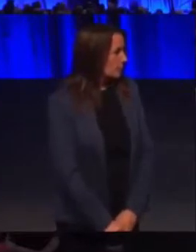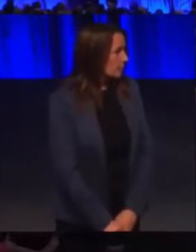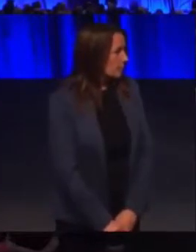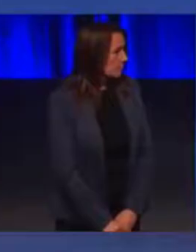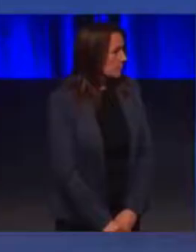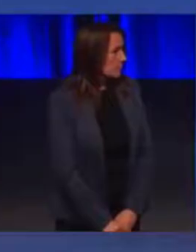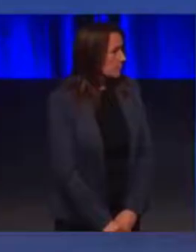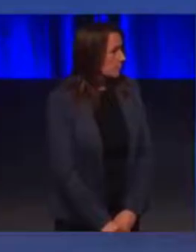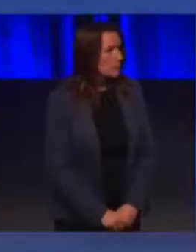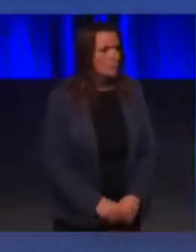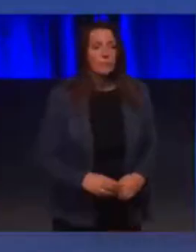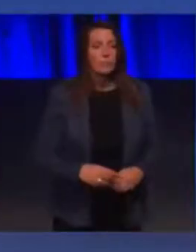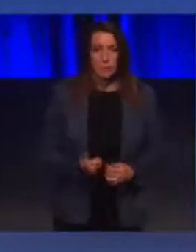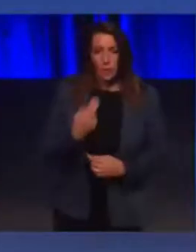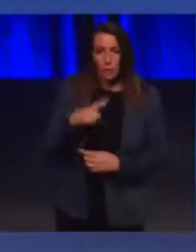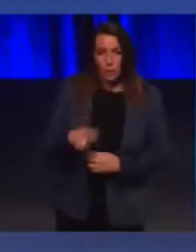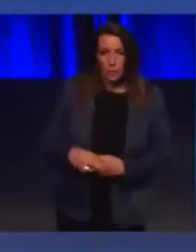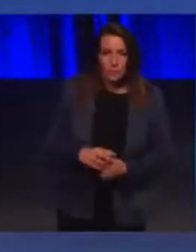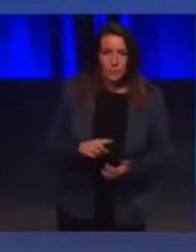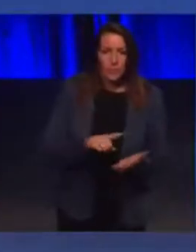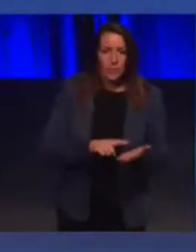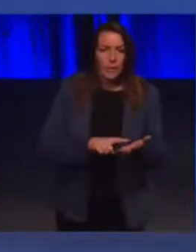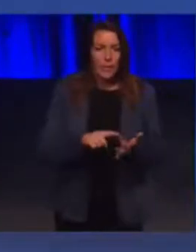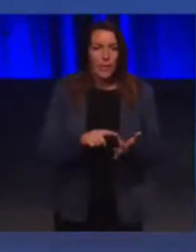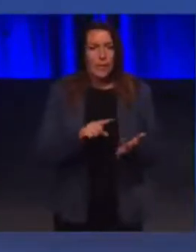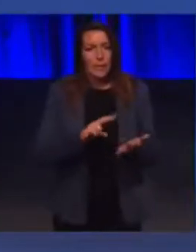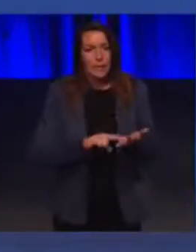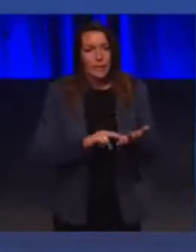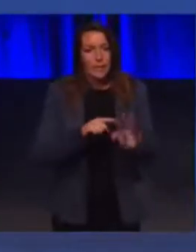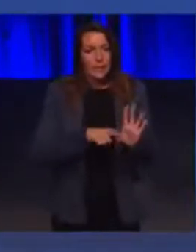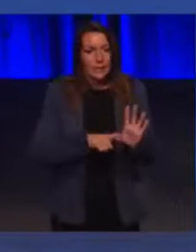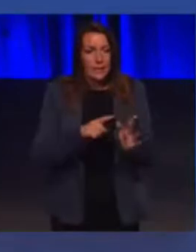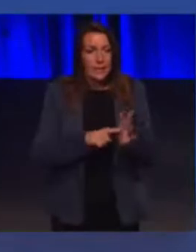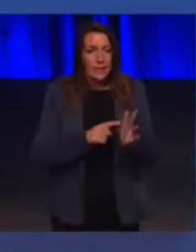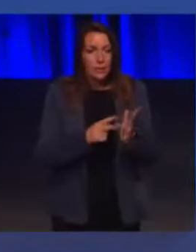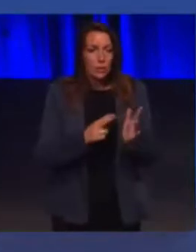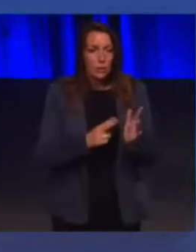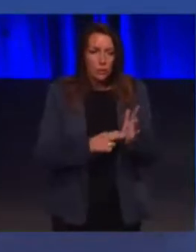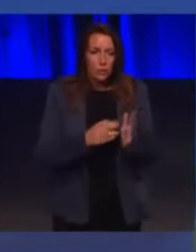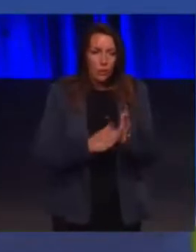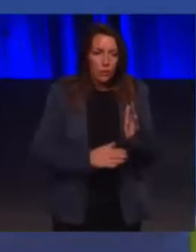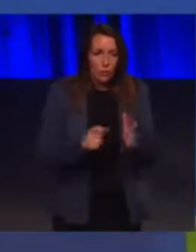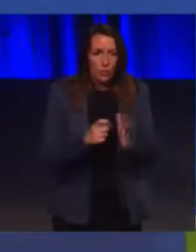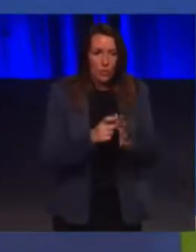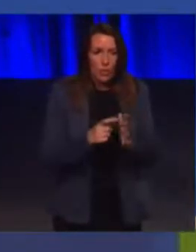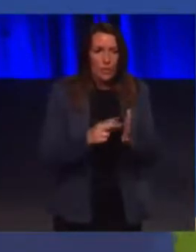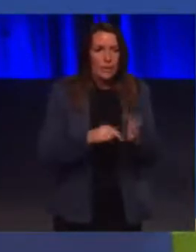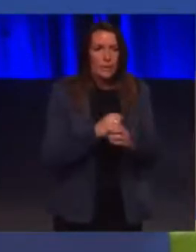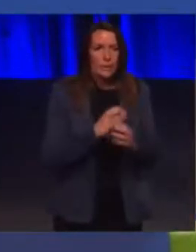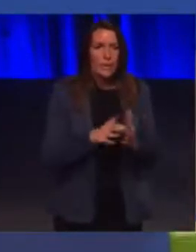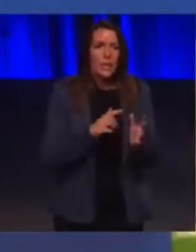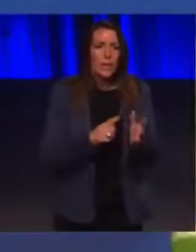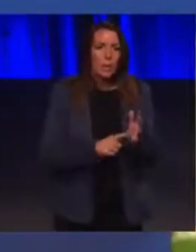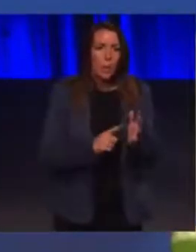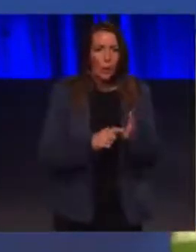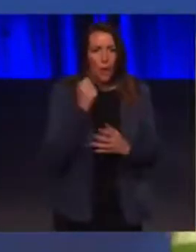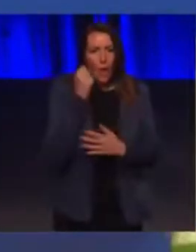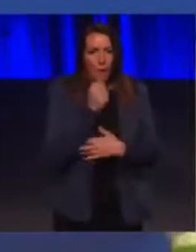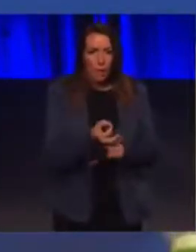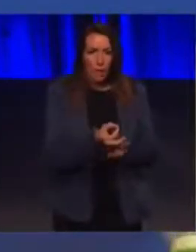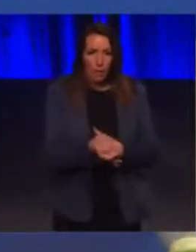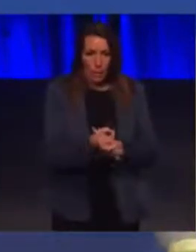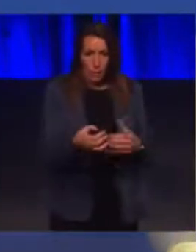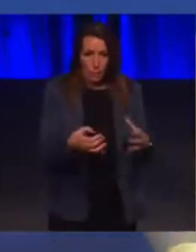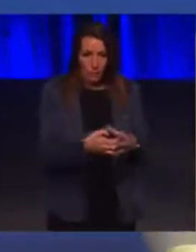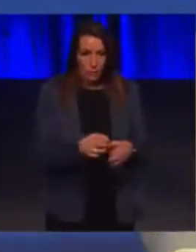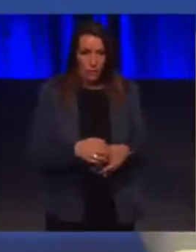Good afternoon conference. My name is Lindsay Johnson and I come from the Dingwall and Black Kyle Branch. We all take it for granted being able to